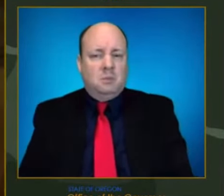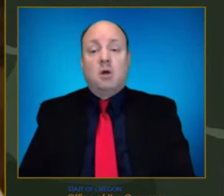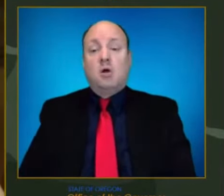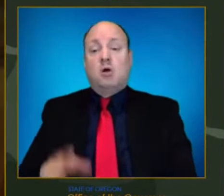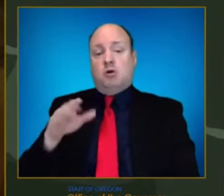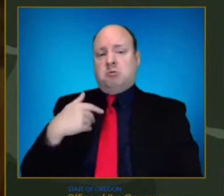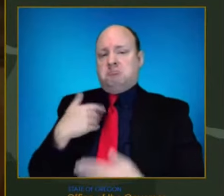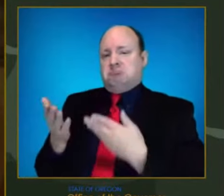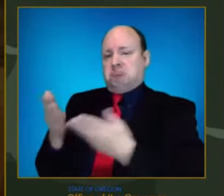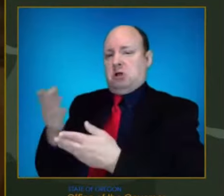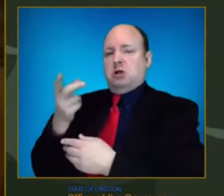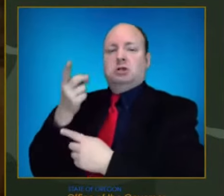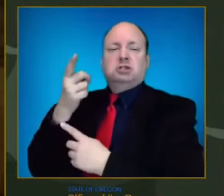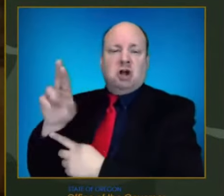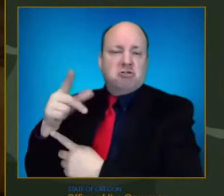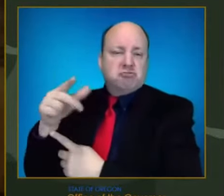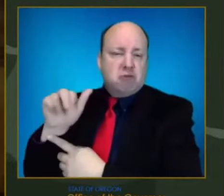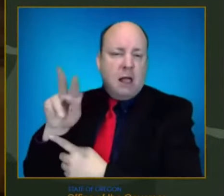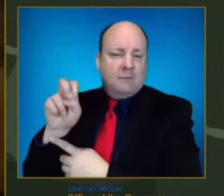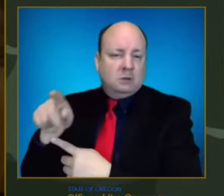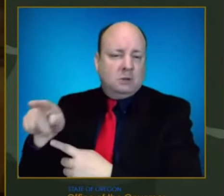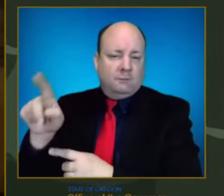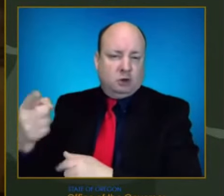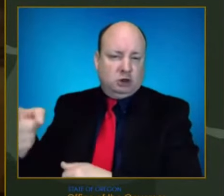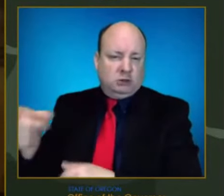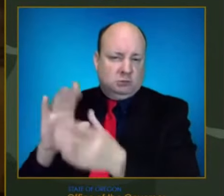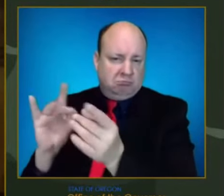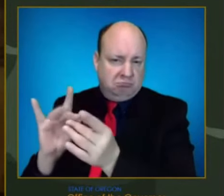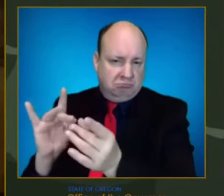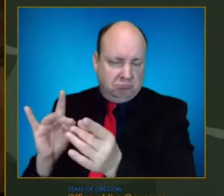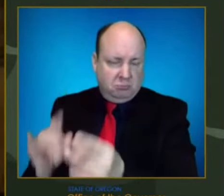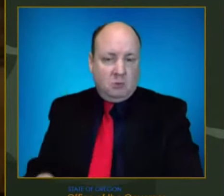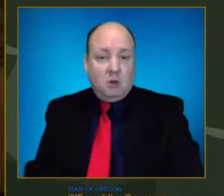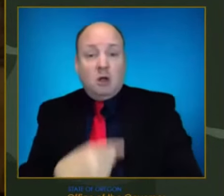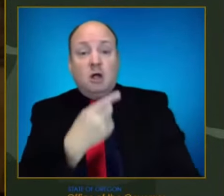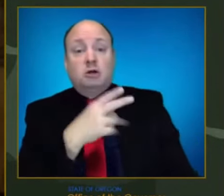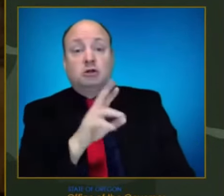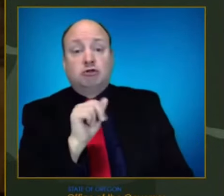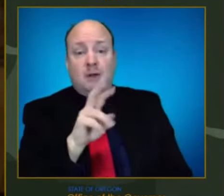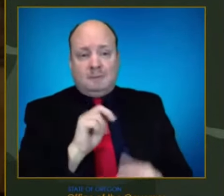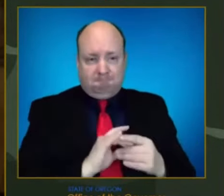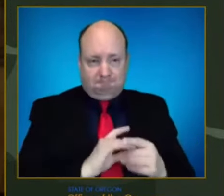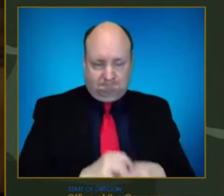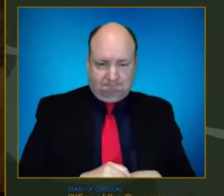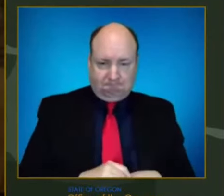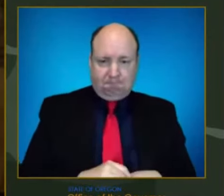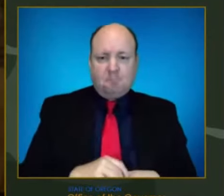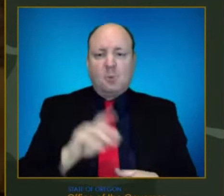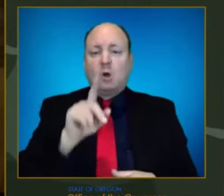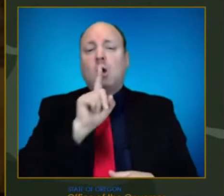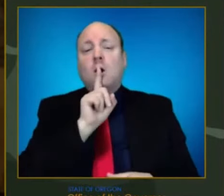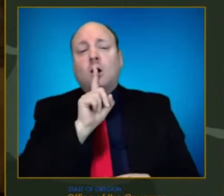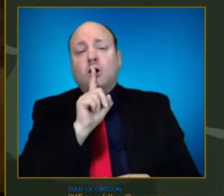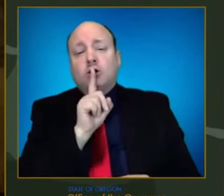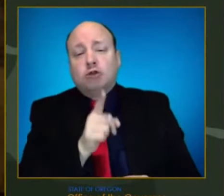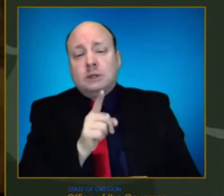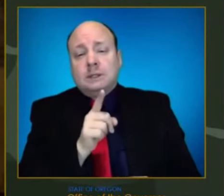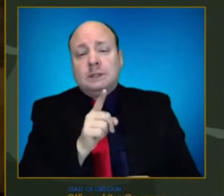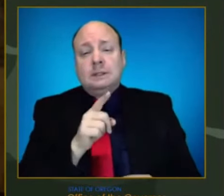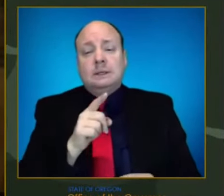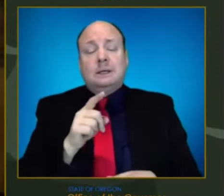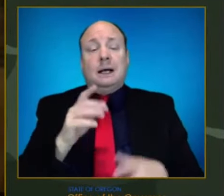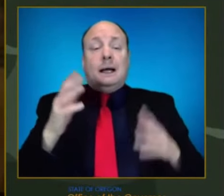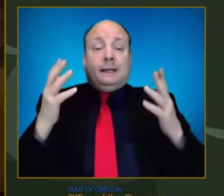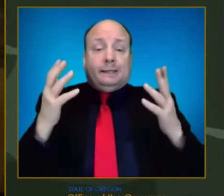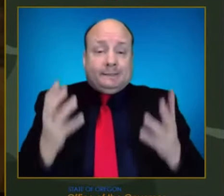Yeah, happy to do so. Yeah, the reality is, you are noting correctly, that the forecast